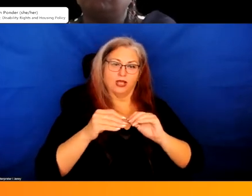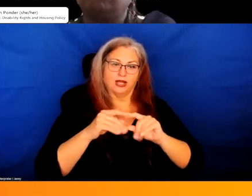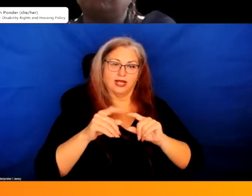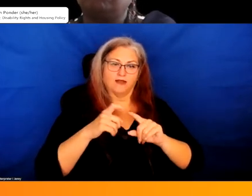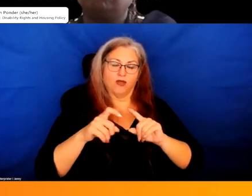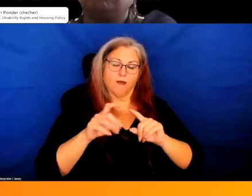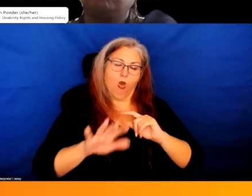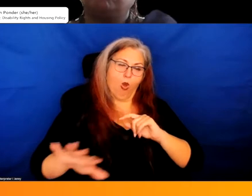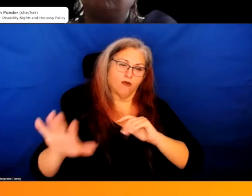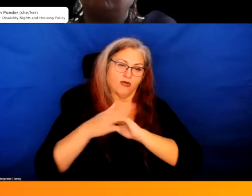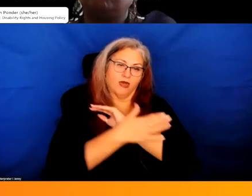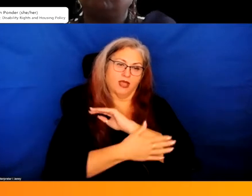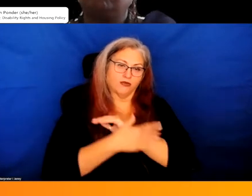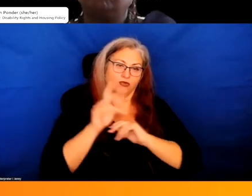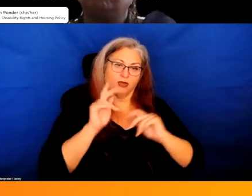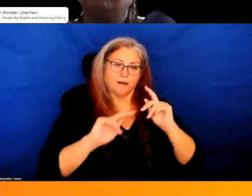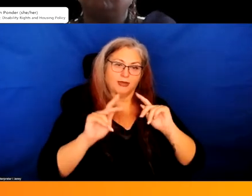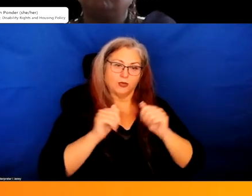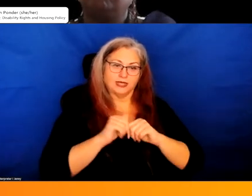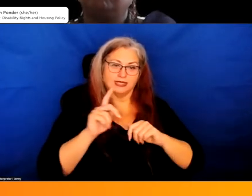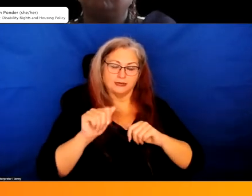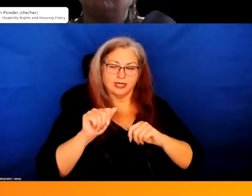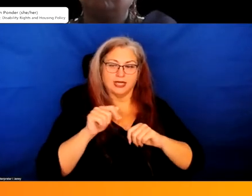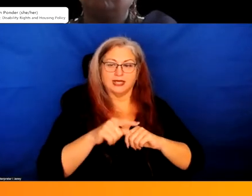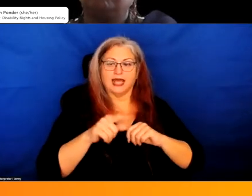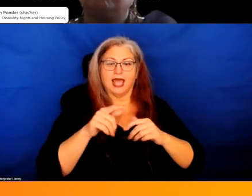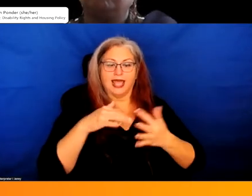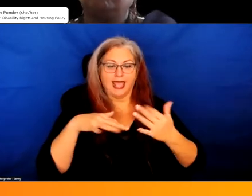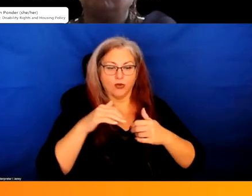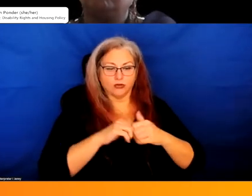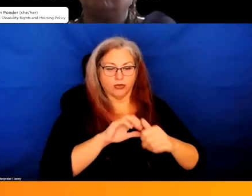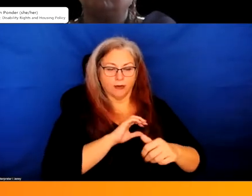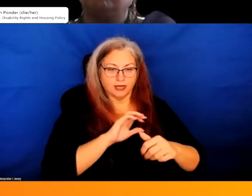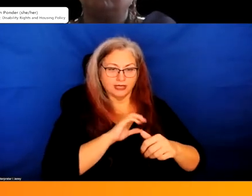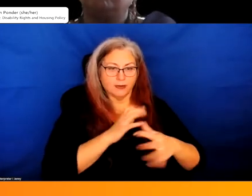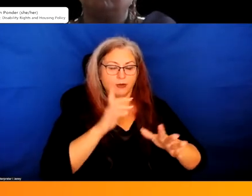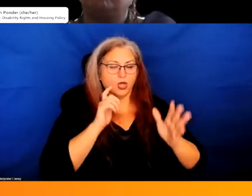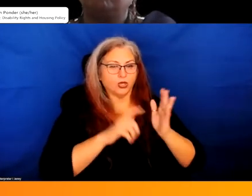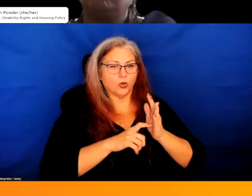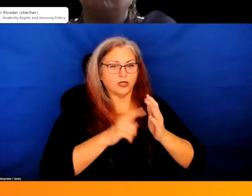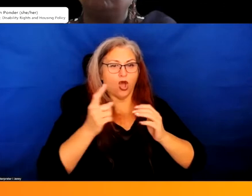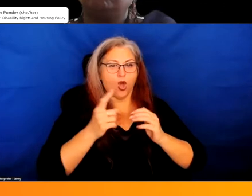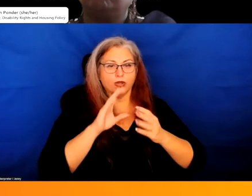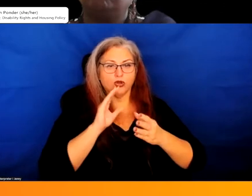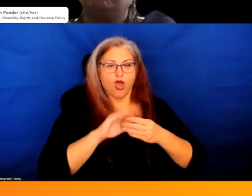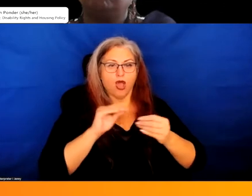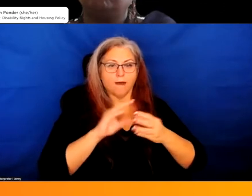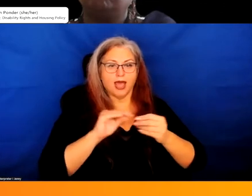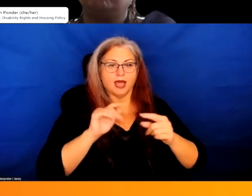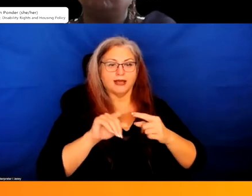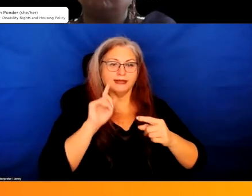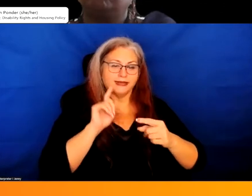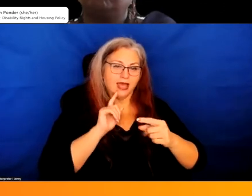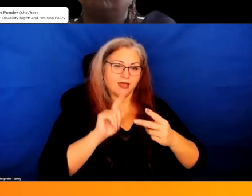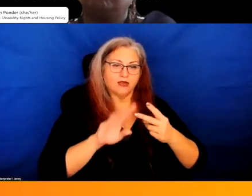the country of people with disabilities who had interactions with police. And what we noticed is that they always talked about the death, they always